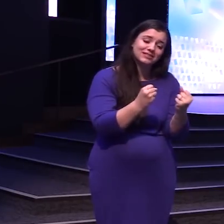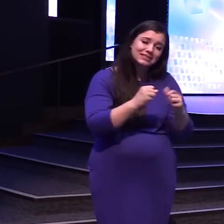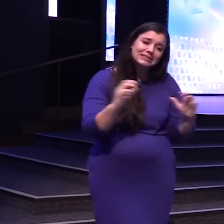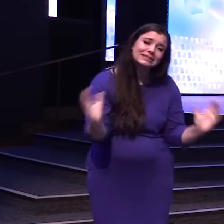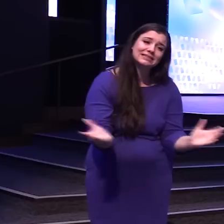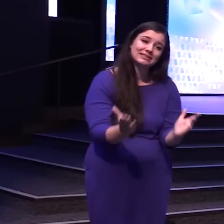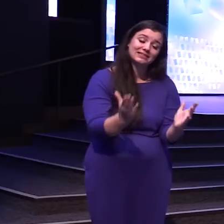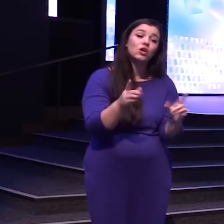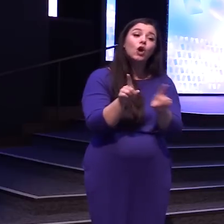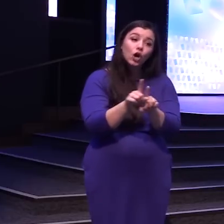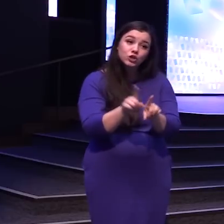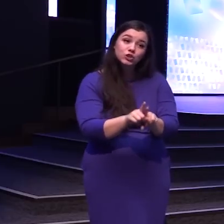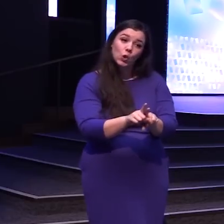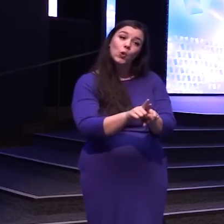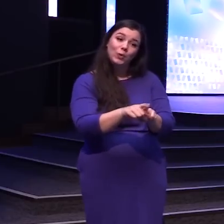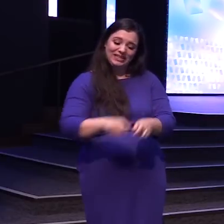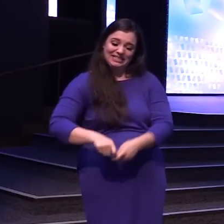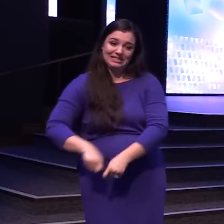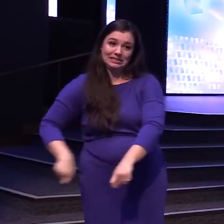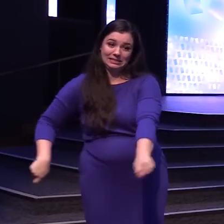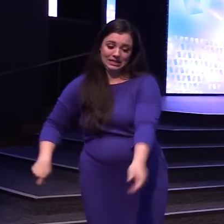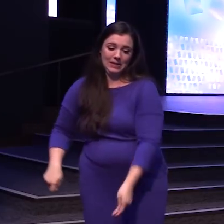Also Take this stick